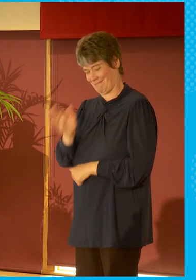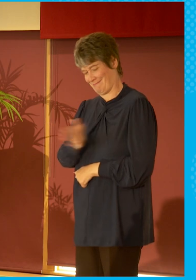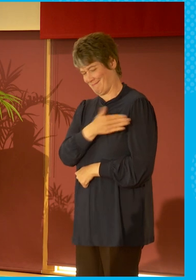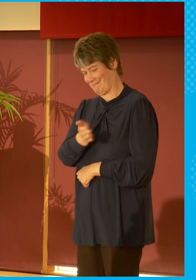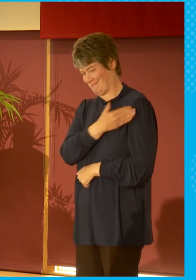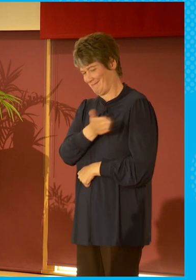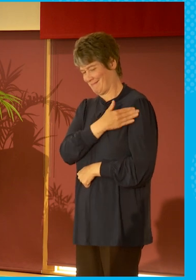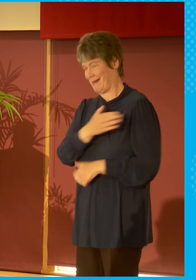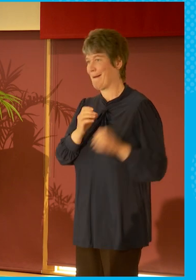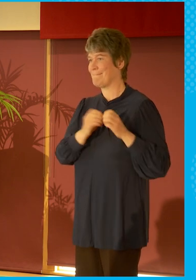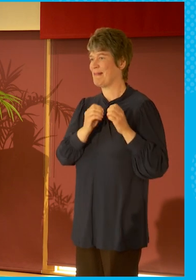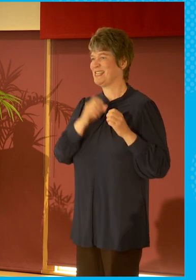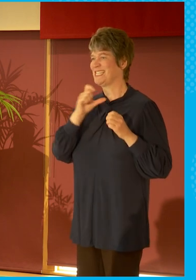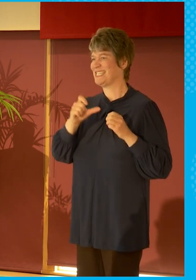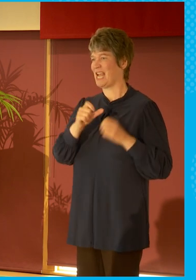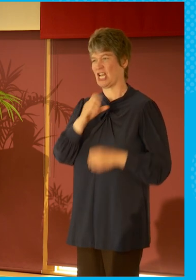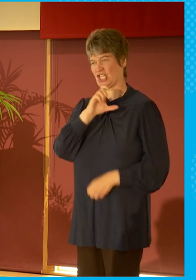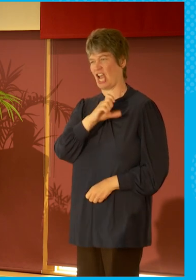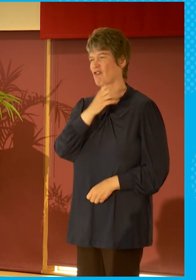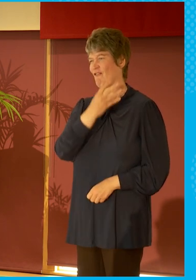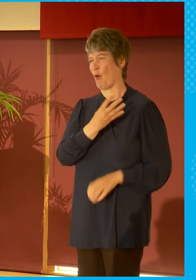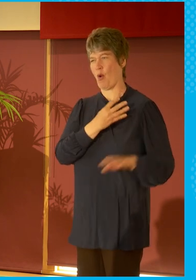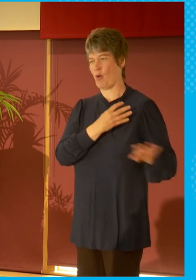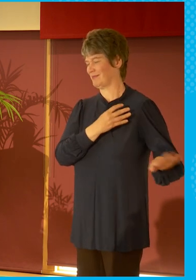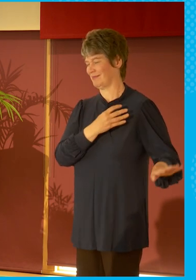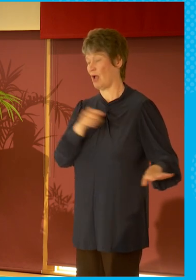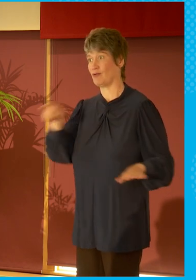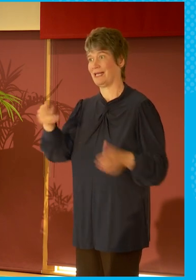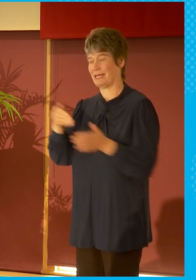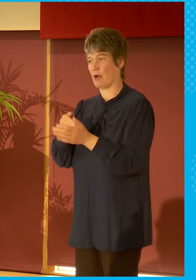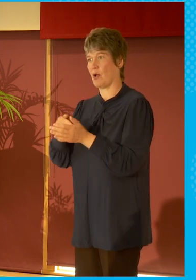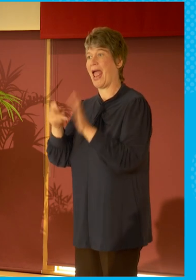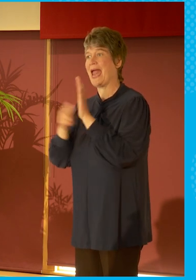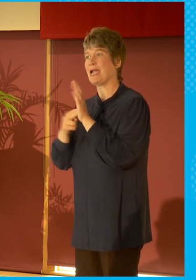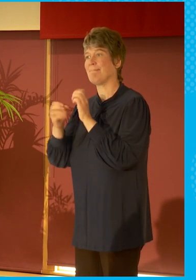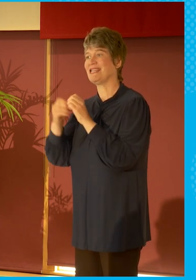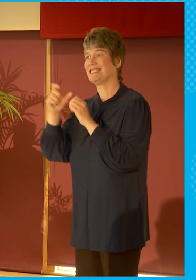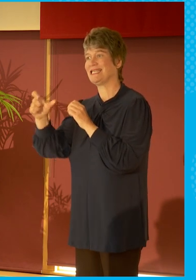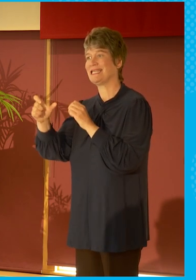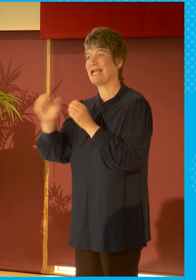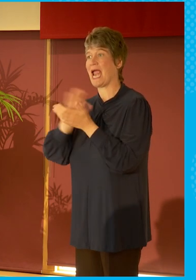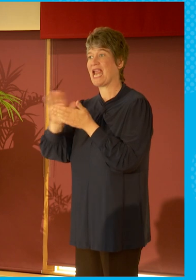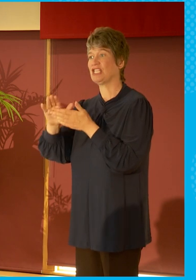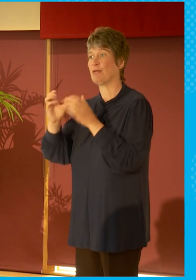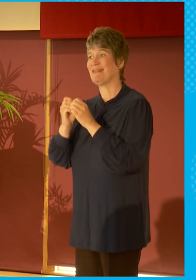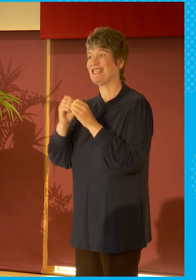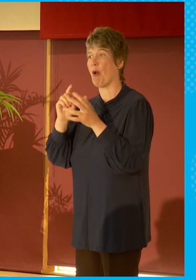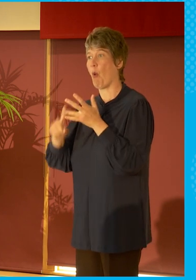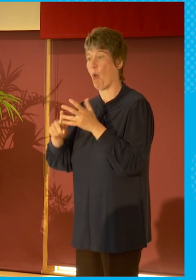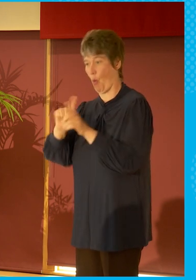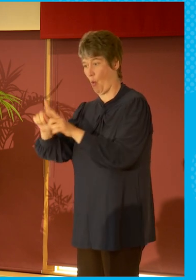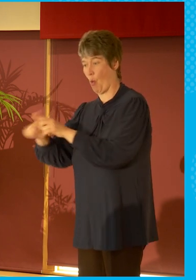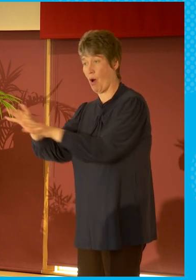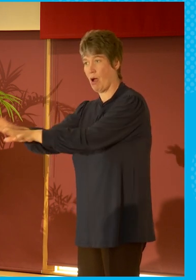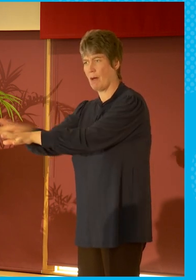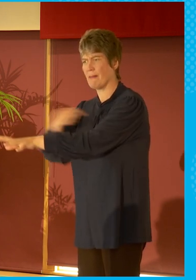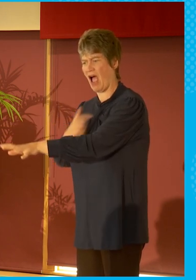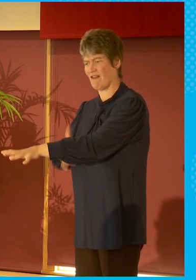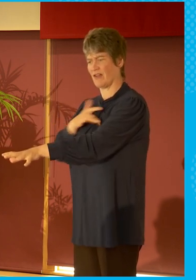4, it's all about making content for NBC, HBO, etc. So it's sad because